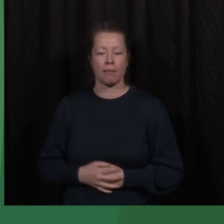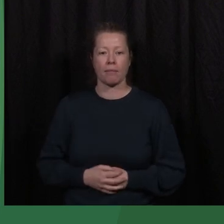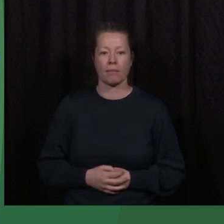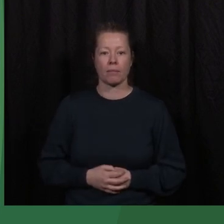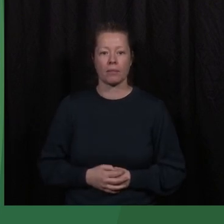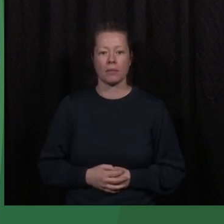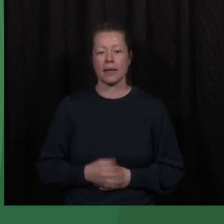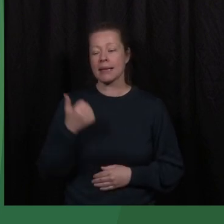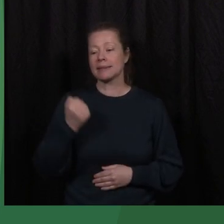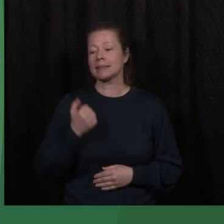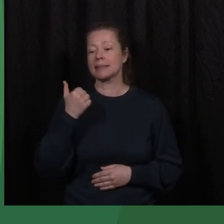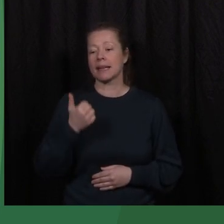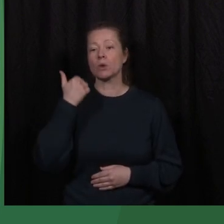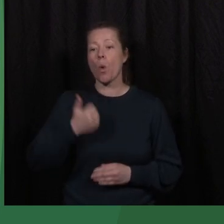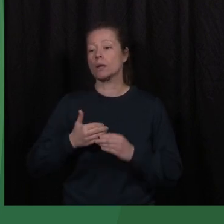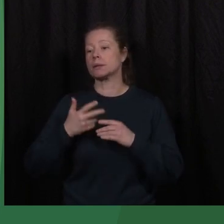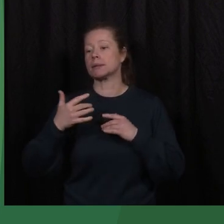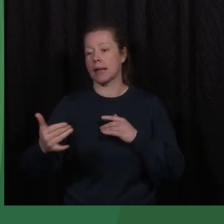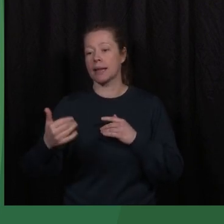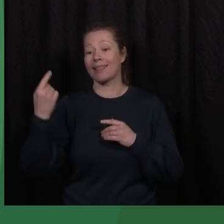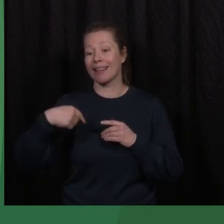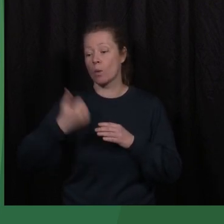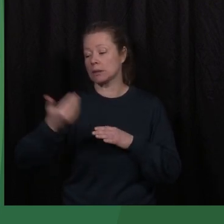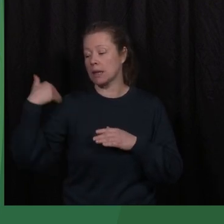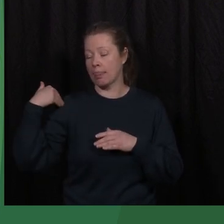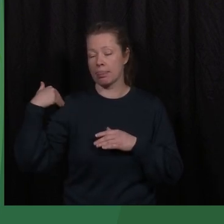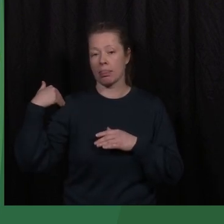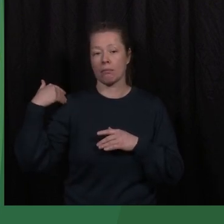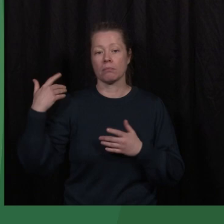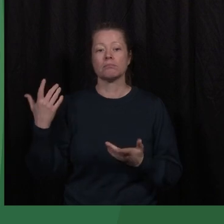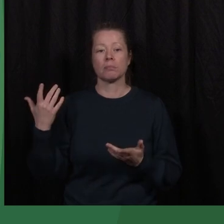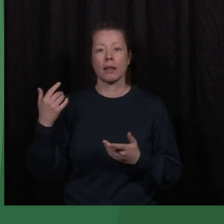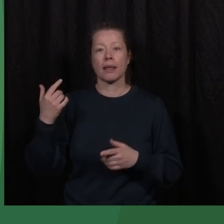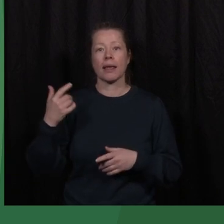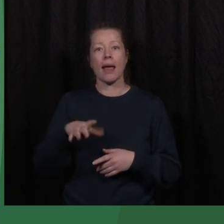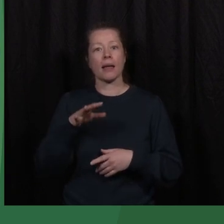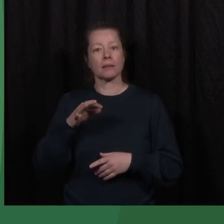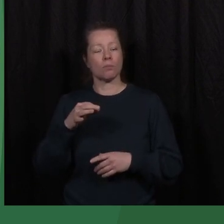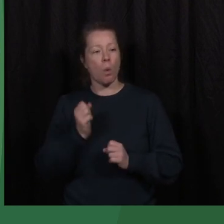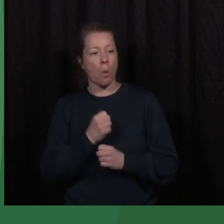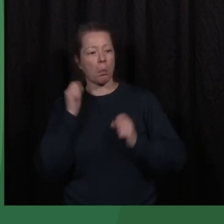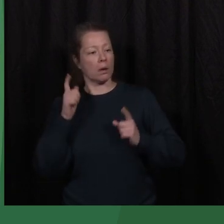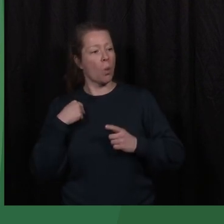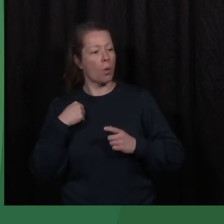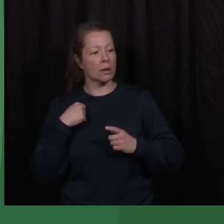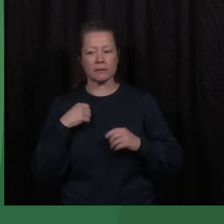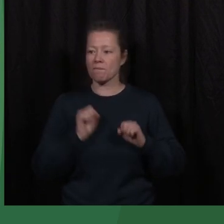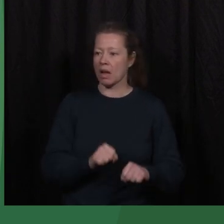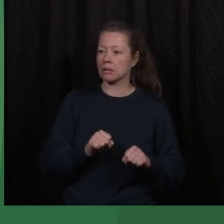Sixty-six years later, ten years ago, I found myself stranded in an airport